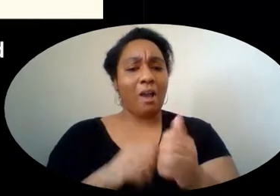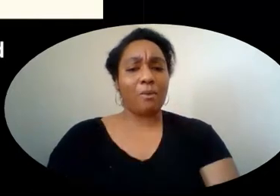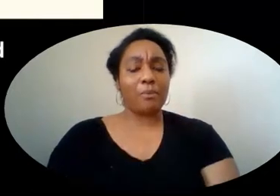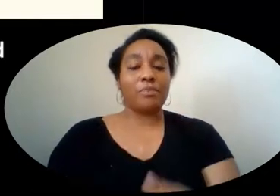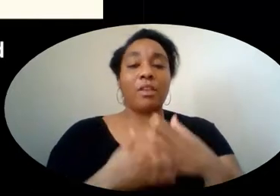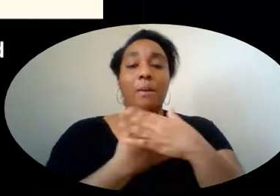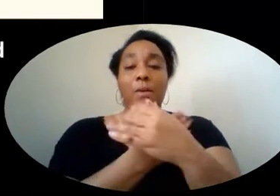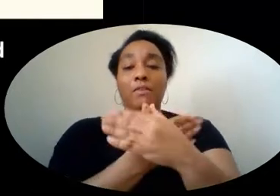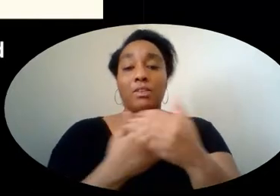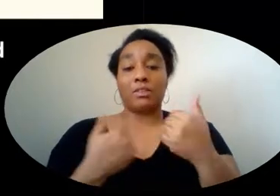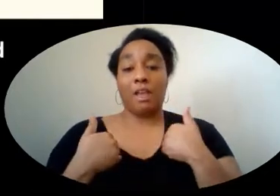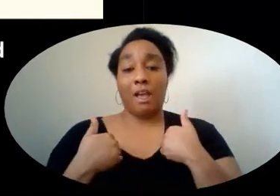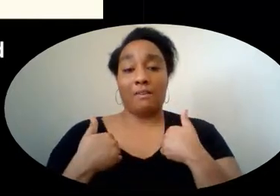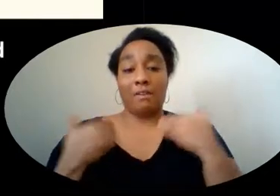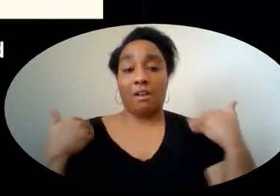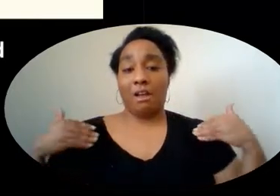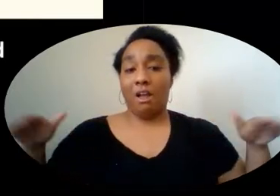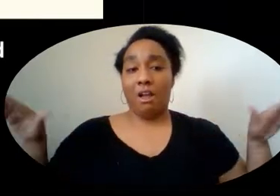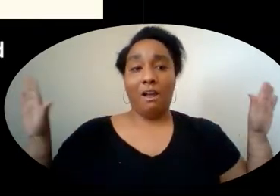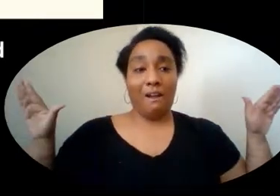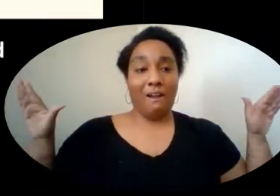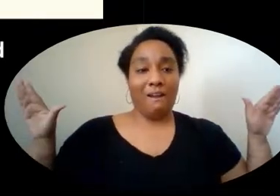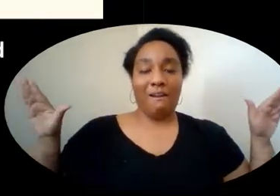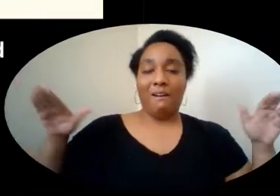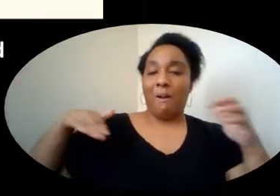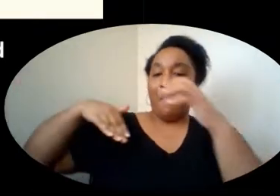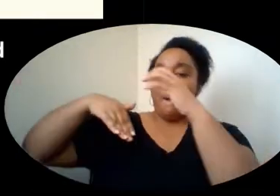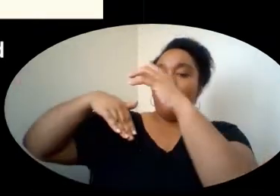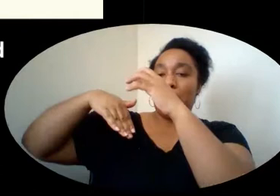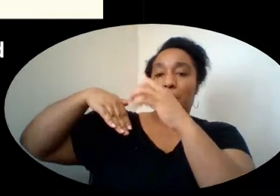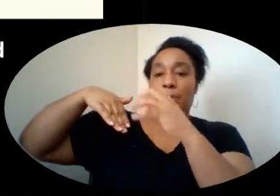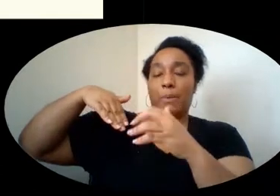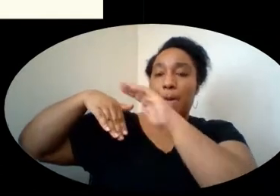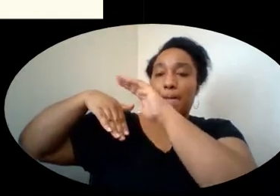Butterflies have two pairs of wings that are covered in tiny scales.